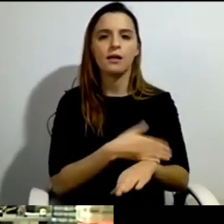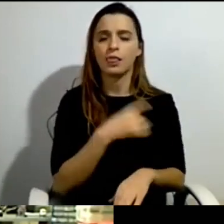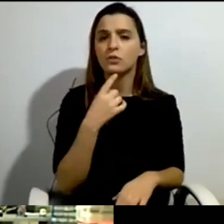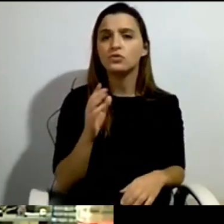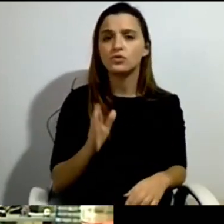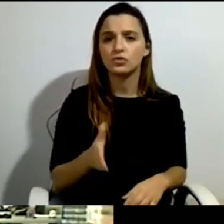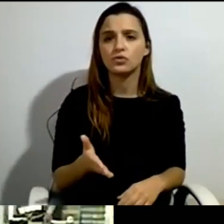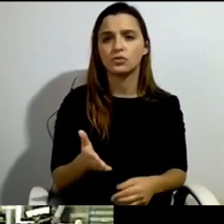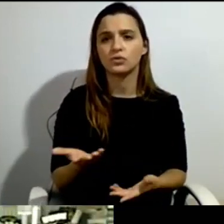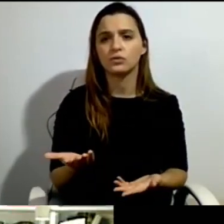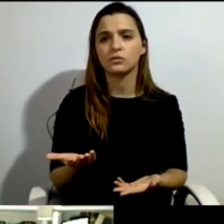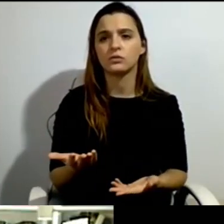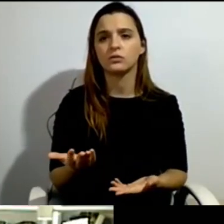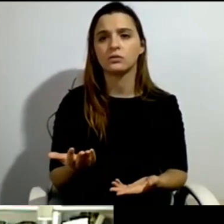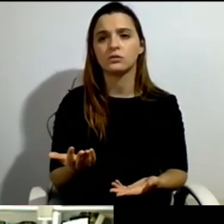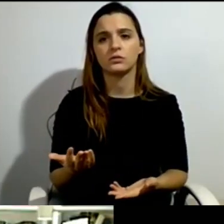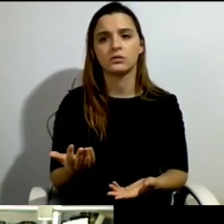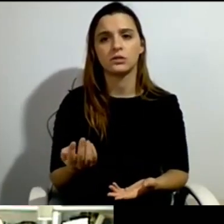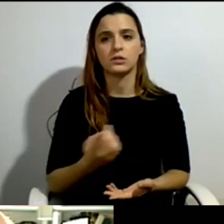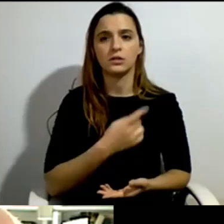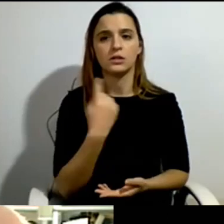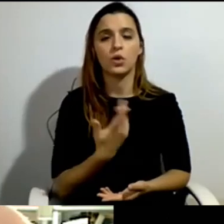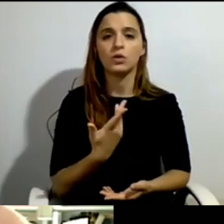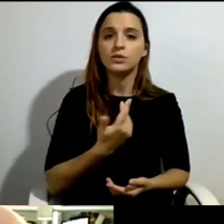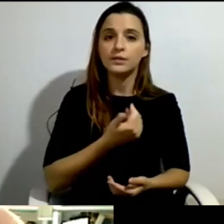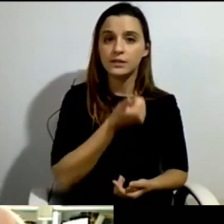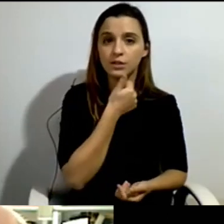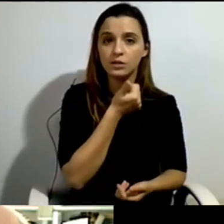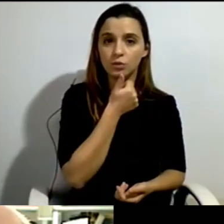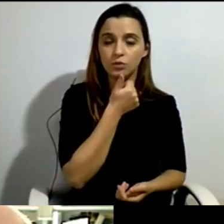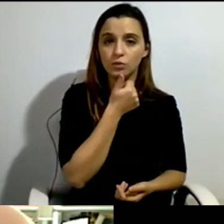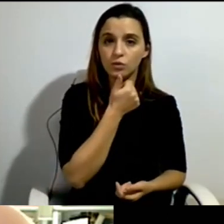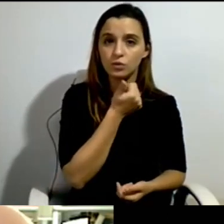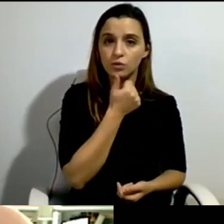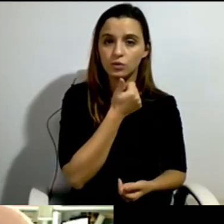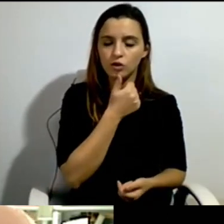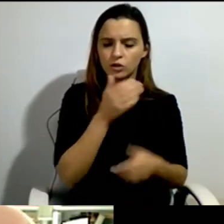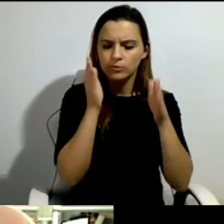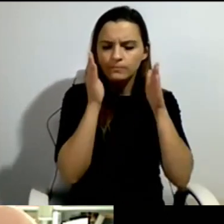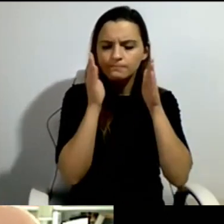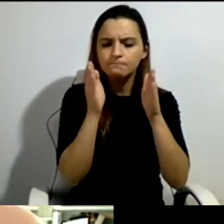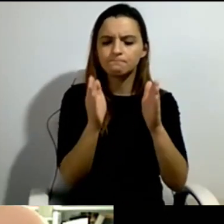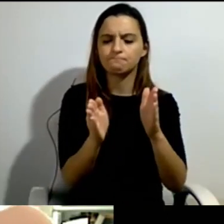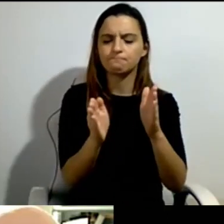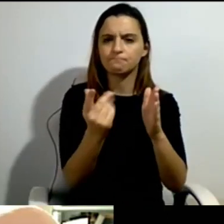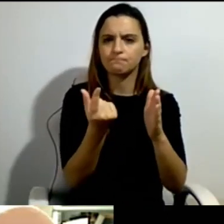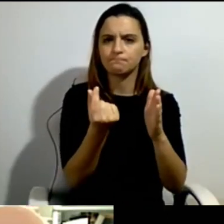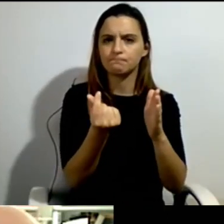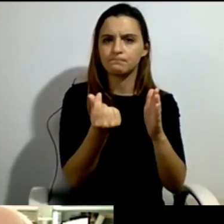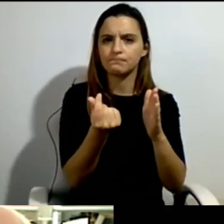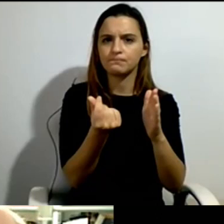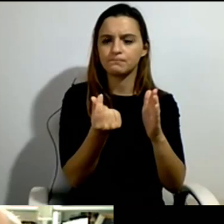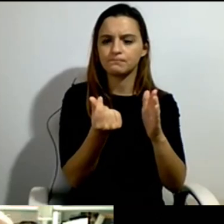concentrate very much on financial issues. We decided that politics is not about moral,